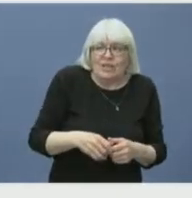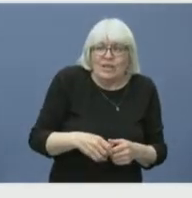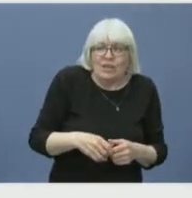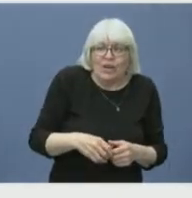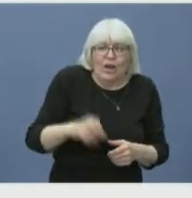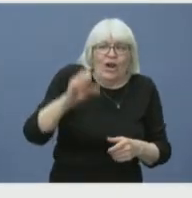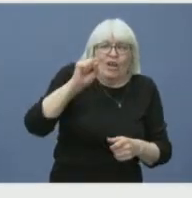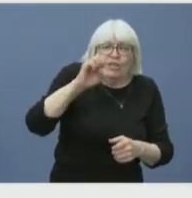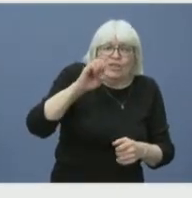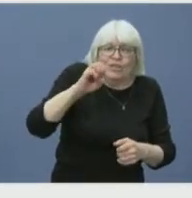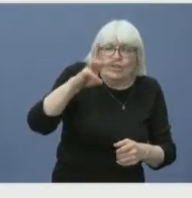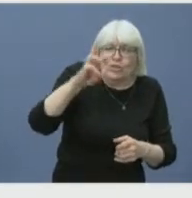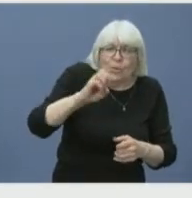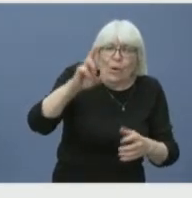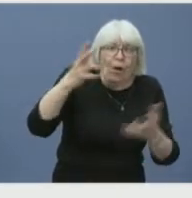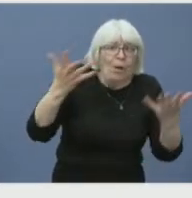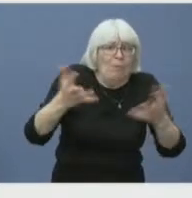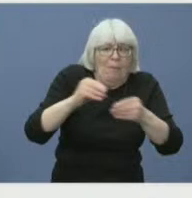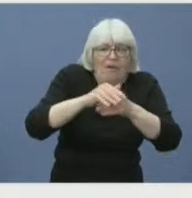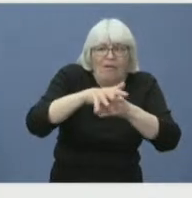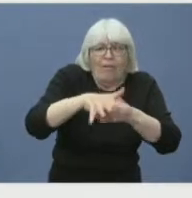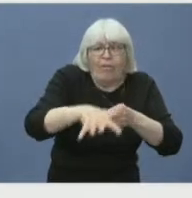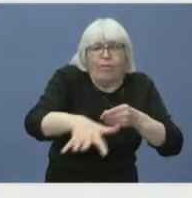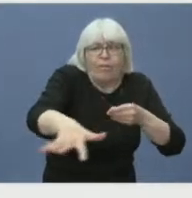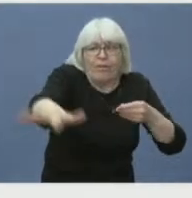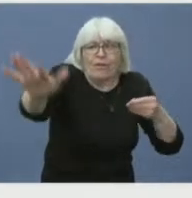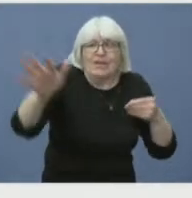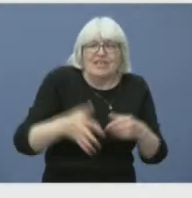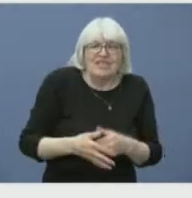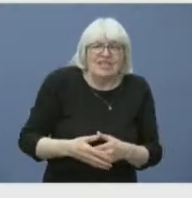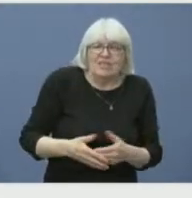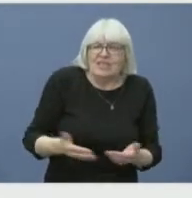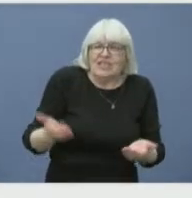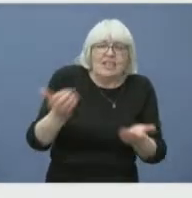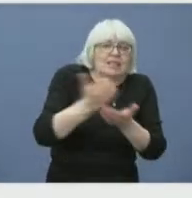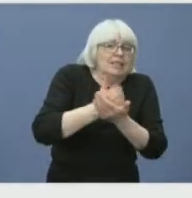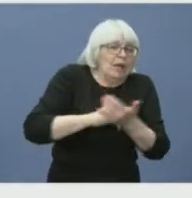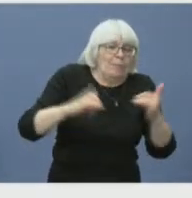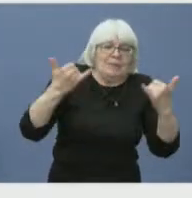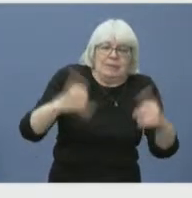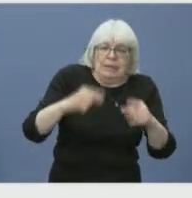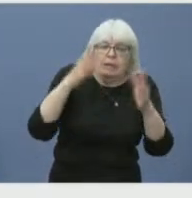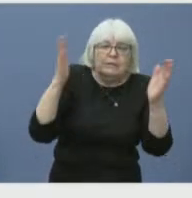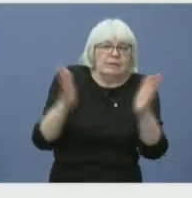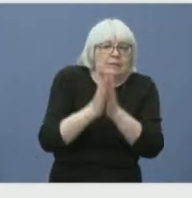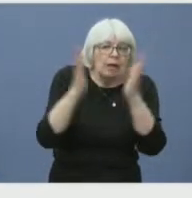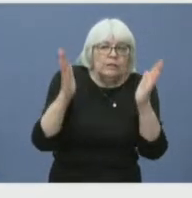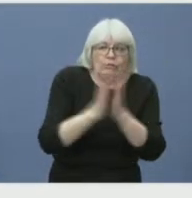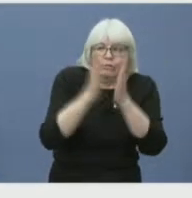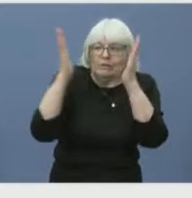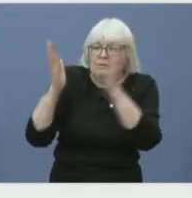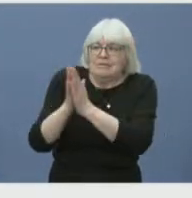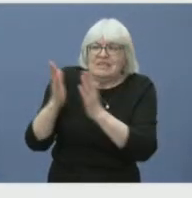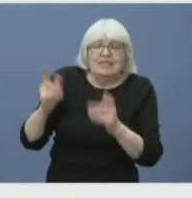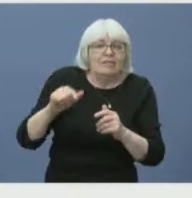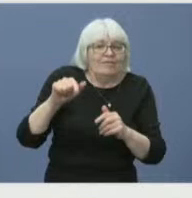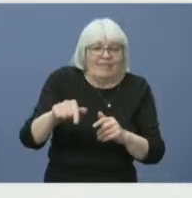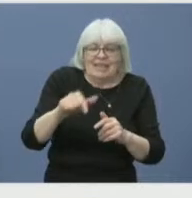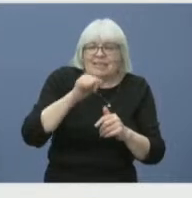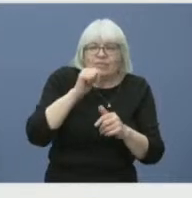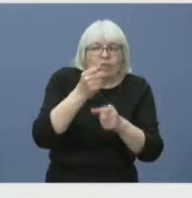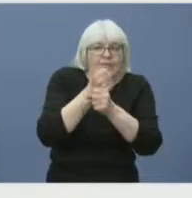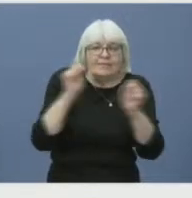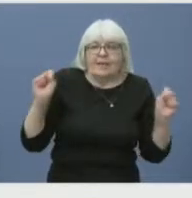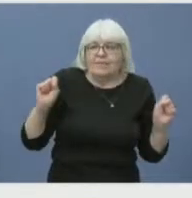we have a whole list of hazards that are still ongoing that do not make it safe for people to traverse through those